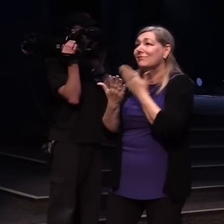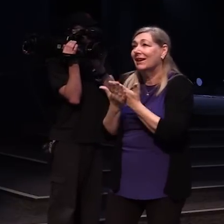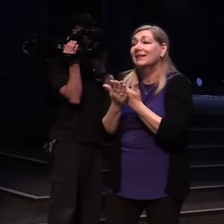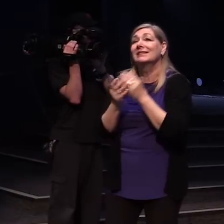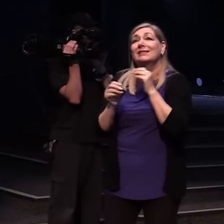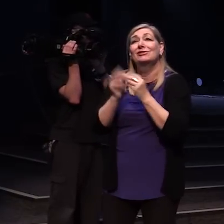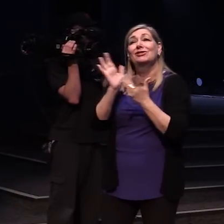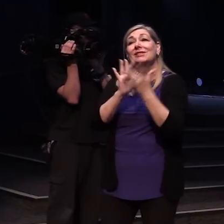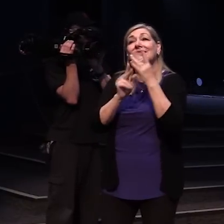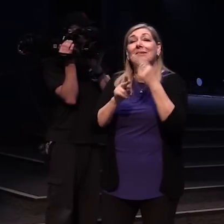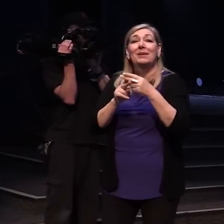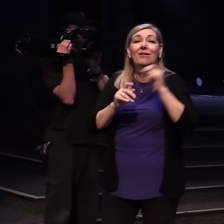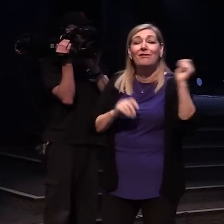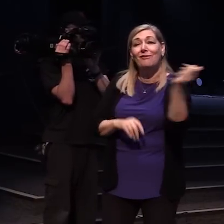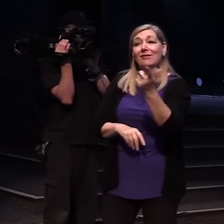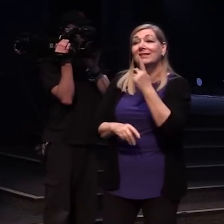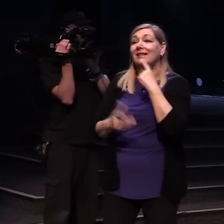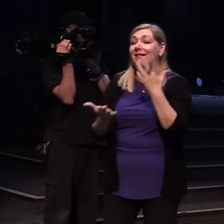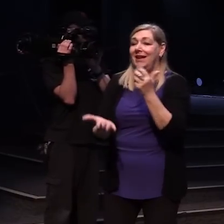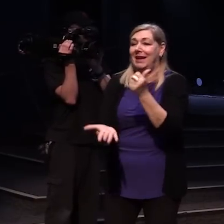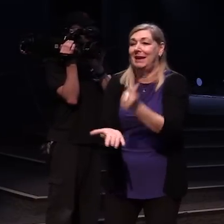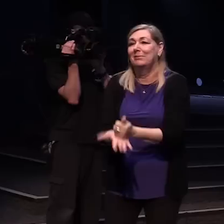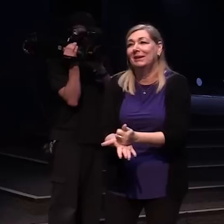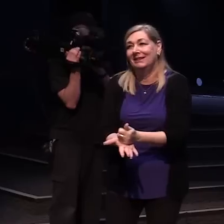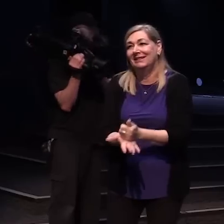everybody said Amen, amen